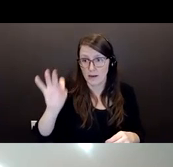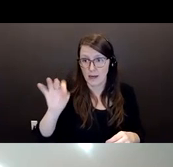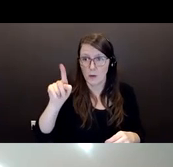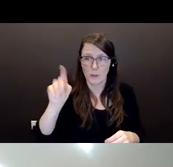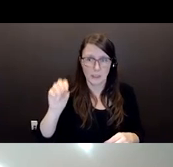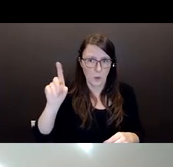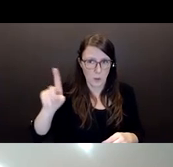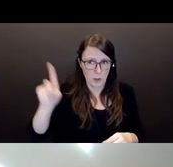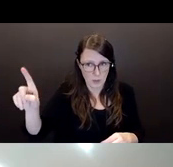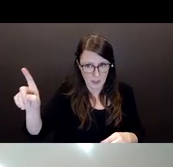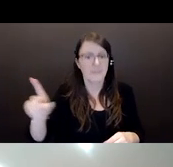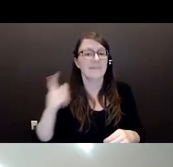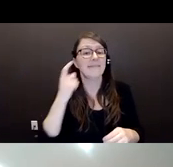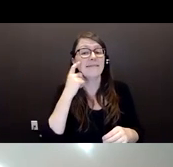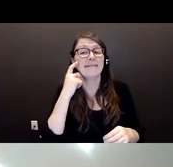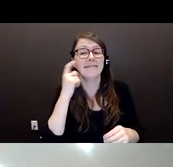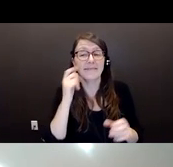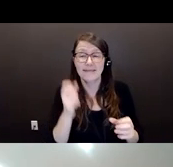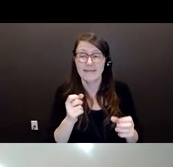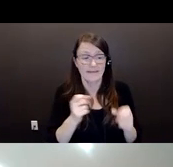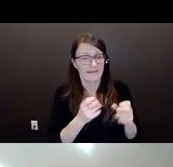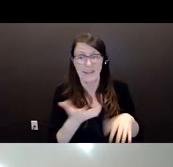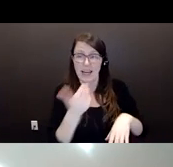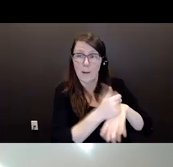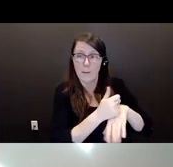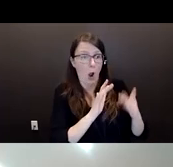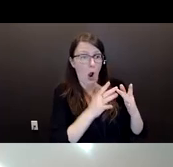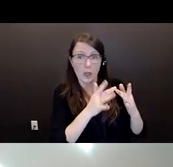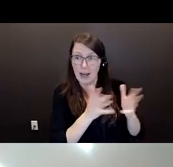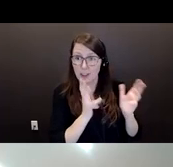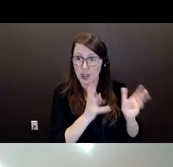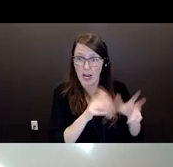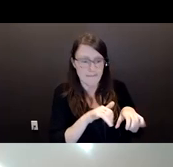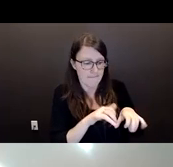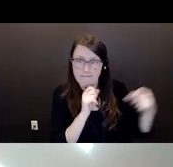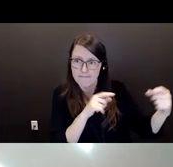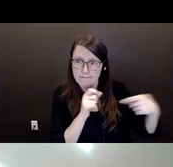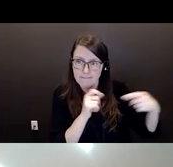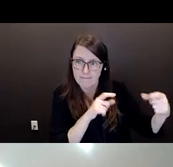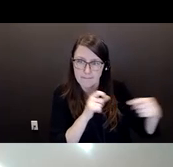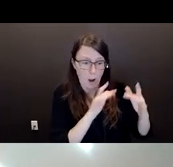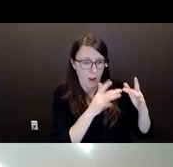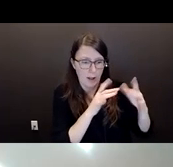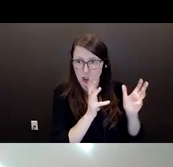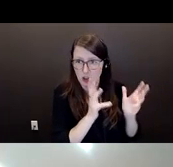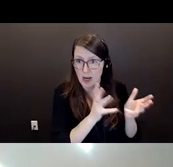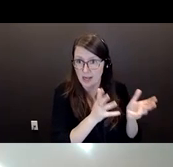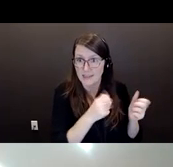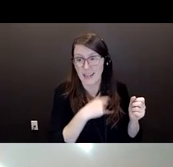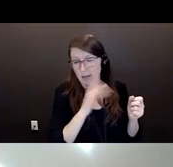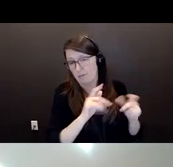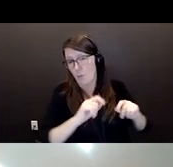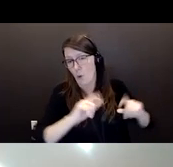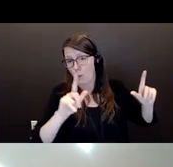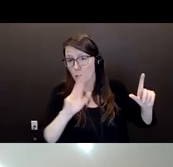They now have just launched an online chat service. So if you go to their website, you can actually have a live conversation with the Councillor